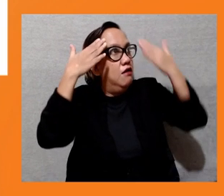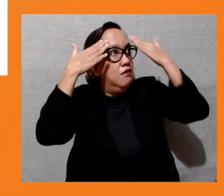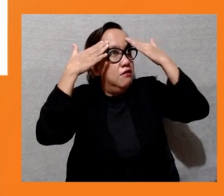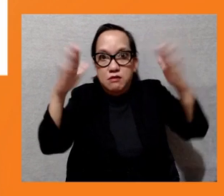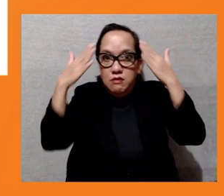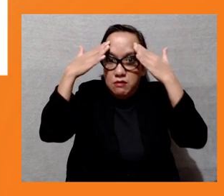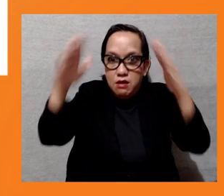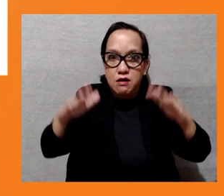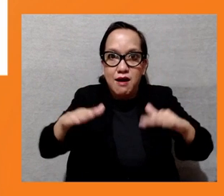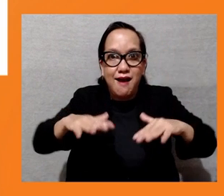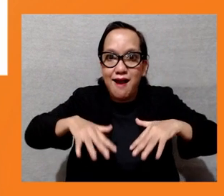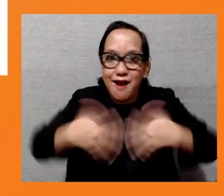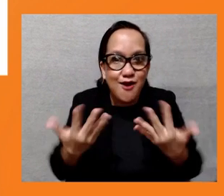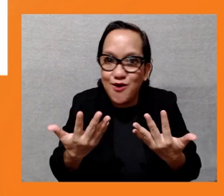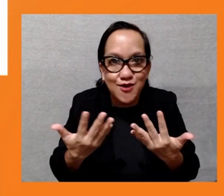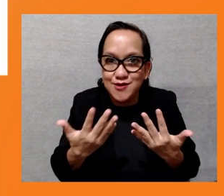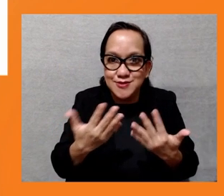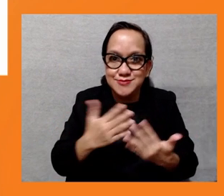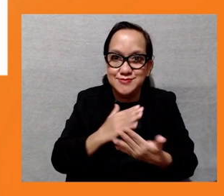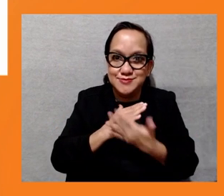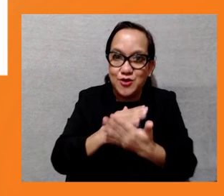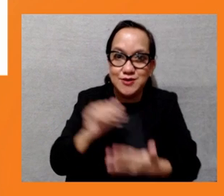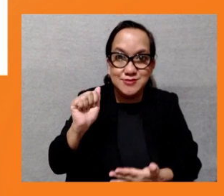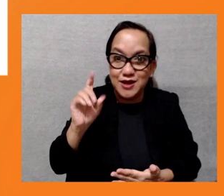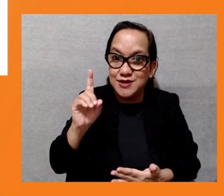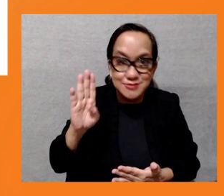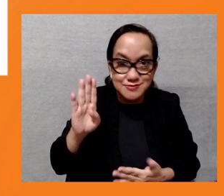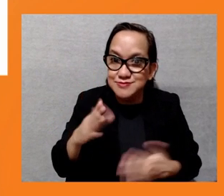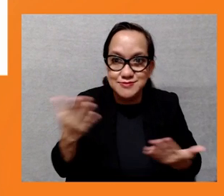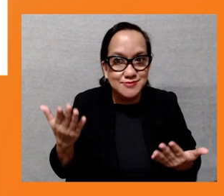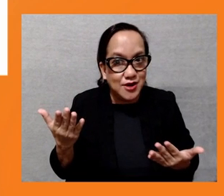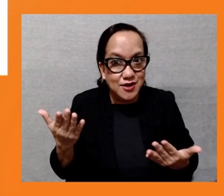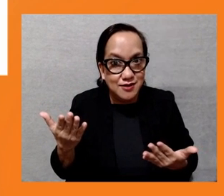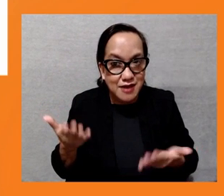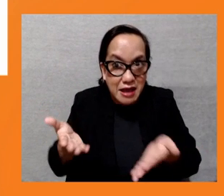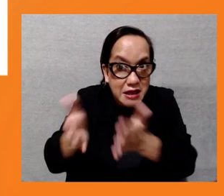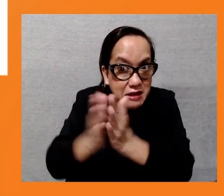the lack of consultation as well as information disclosure issues.